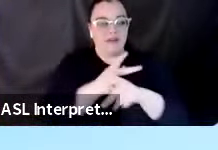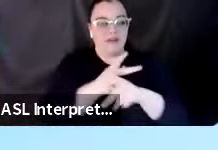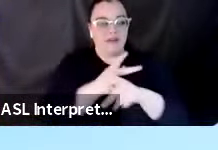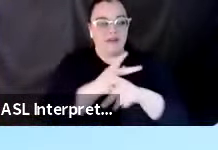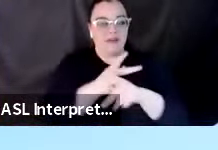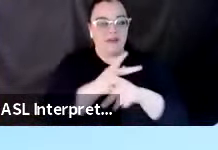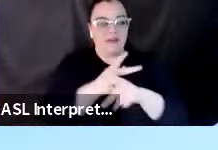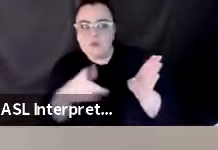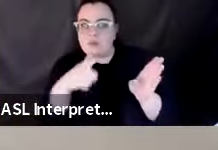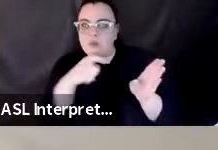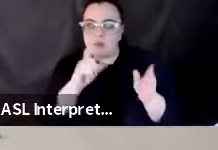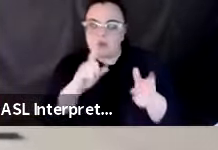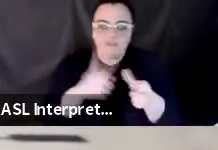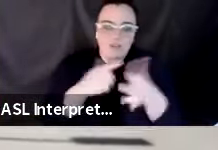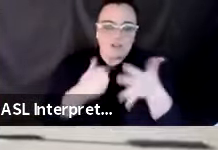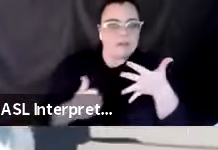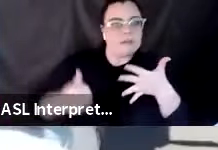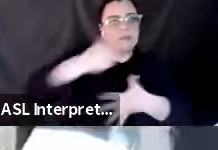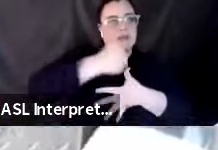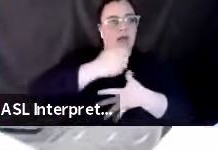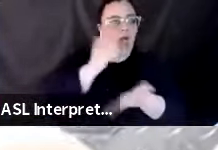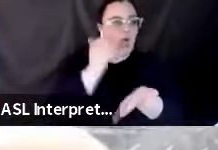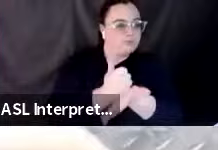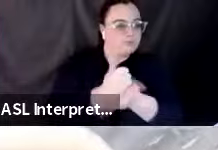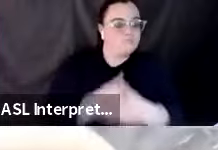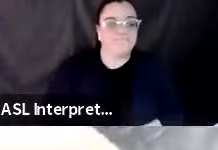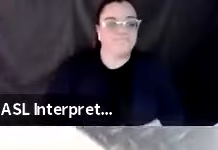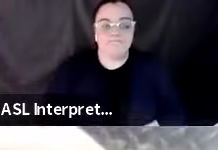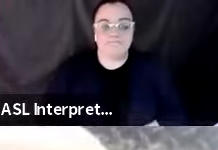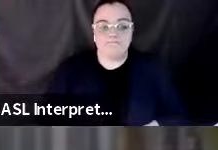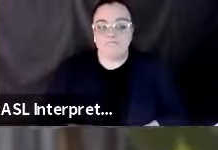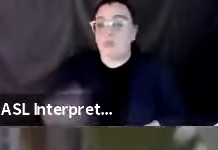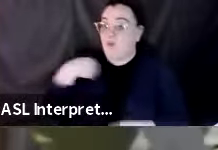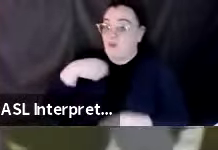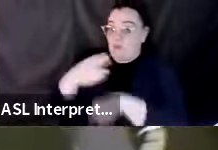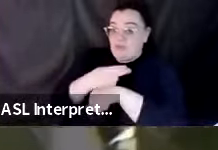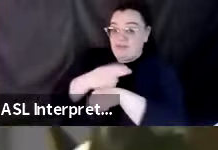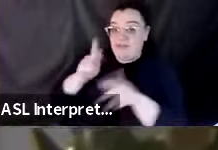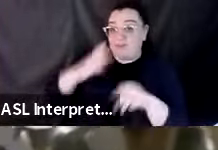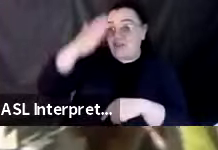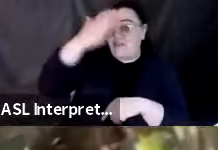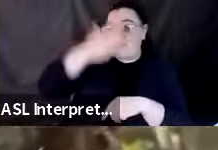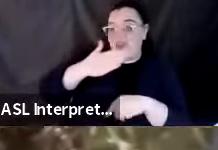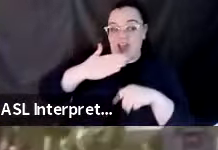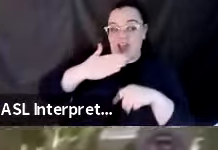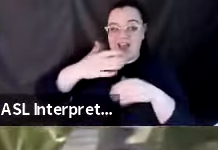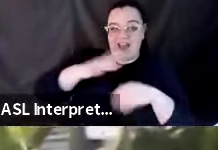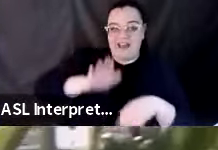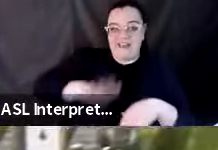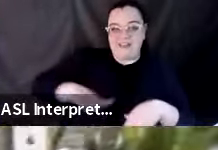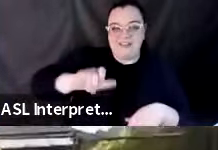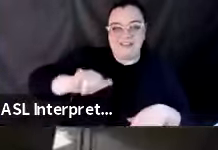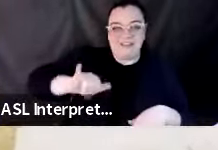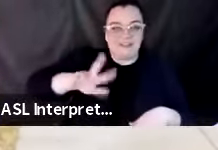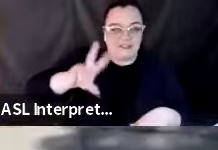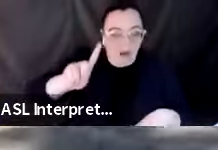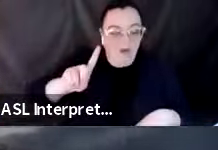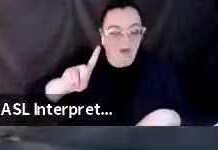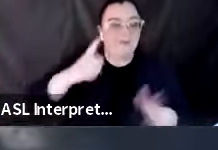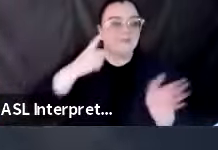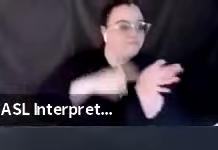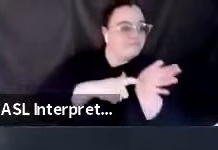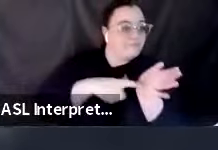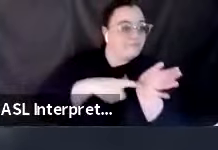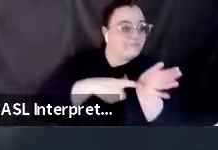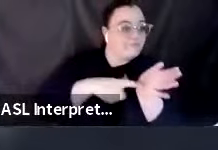We are using people's front lawns to put down a victim, obviously a simulated victim, or a gas problem, or an electrical problem,